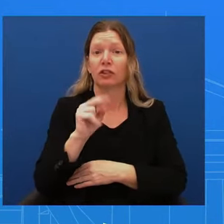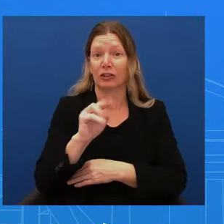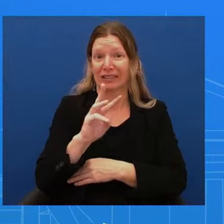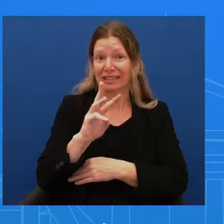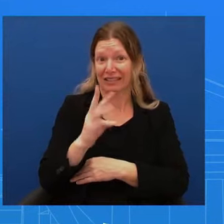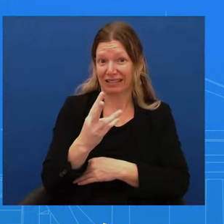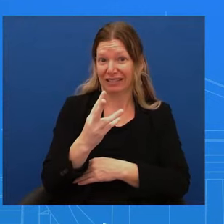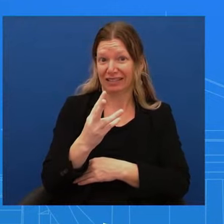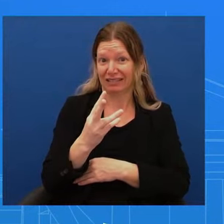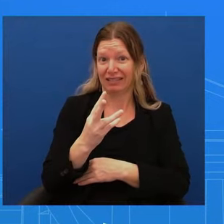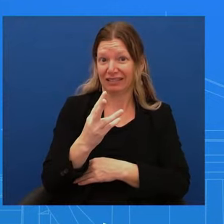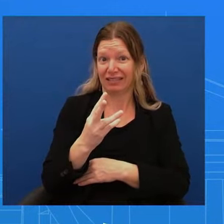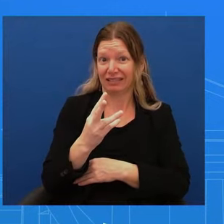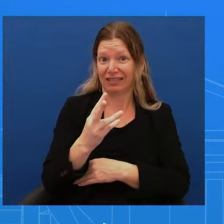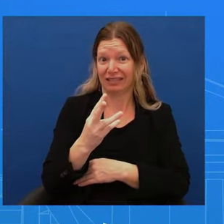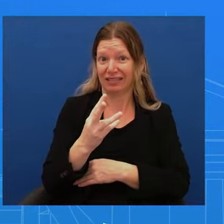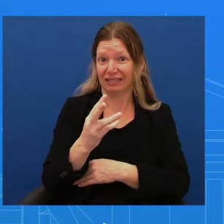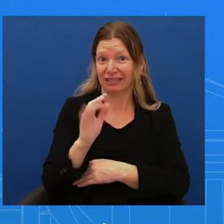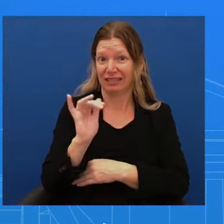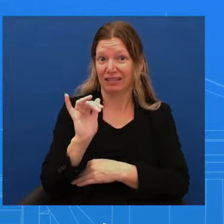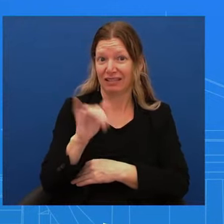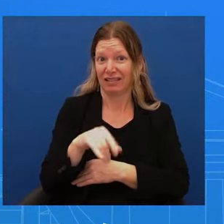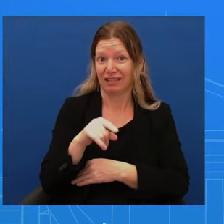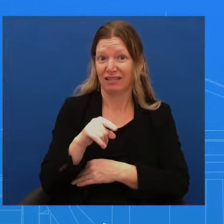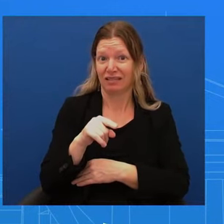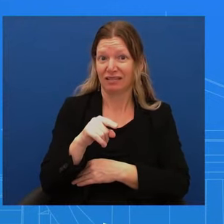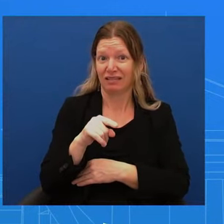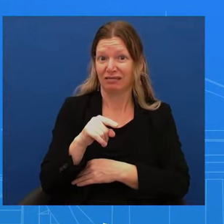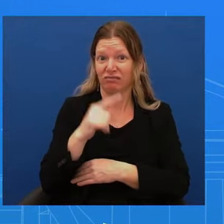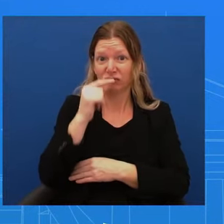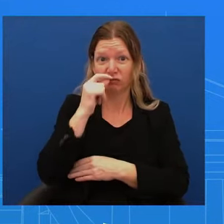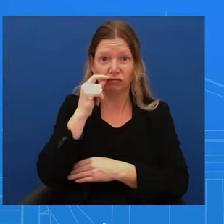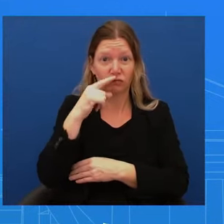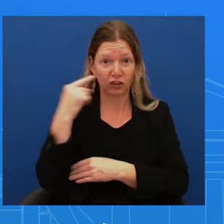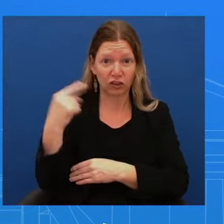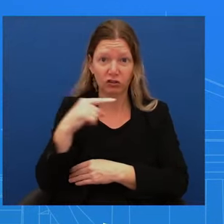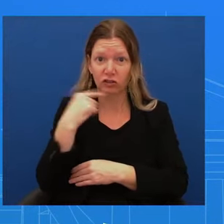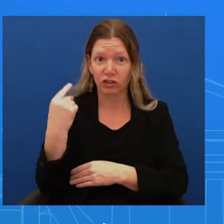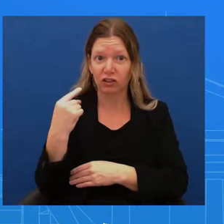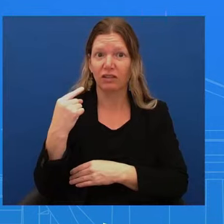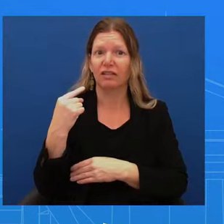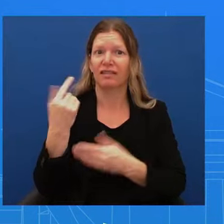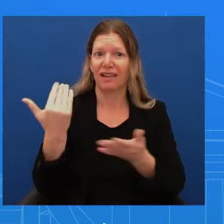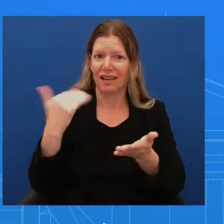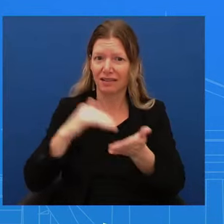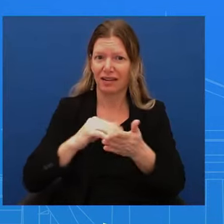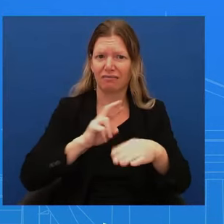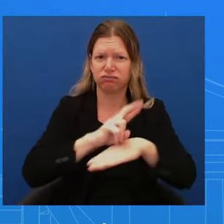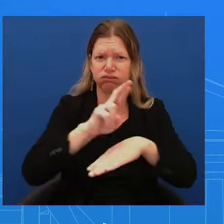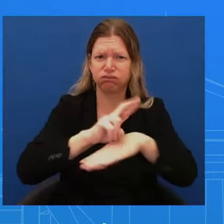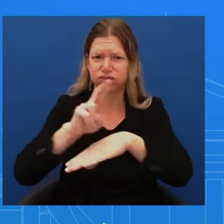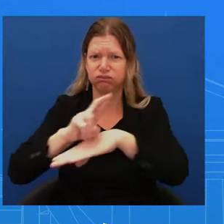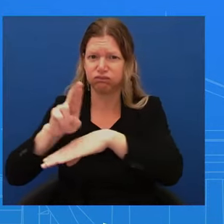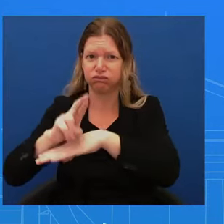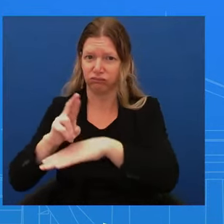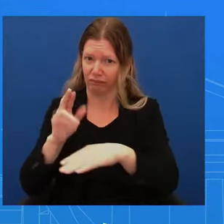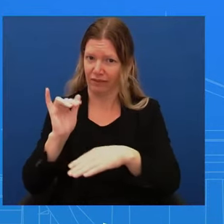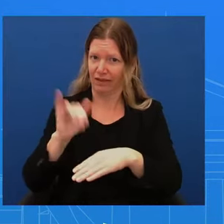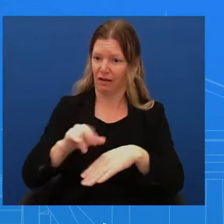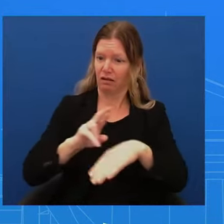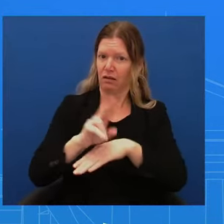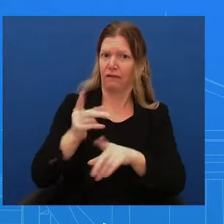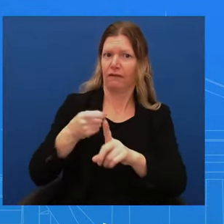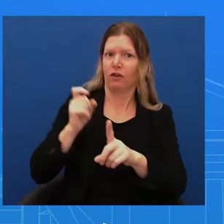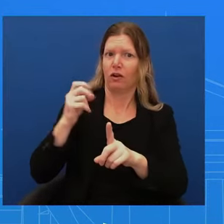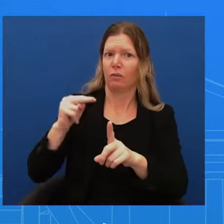launched multiple North Korean ballistic missiles into Ukraine. We're still assessing the impacts of these strikes, but we can confirm that at least one of them landed in Kharkiv.